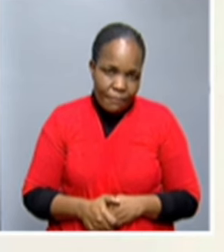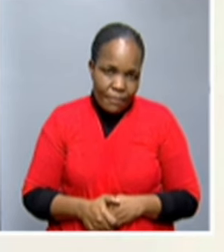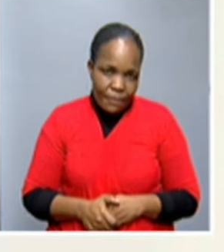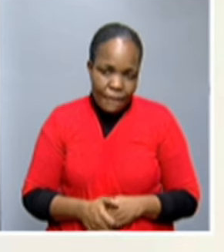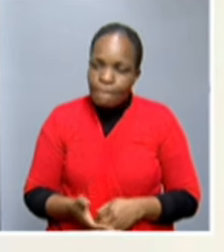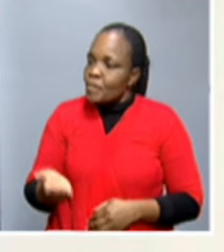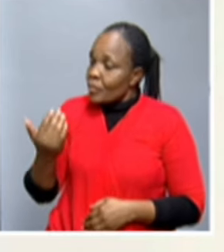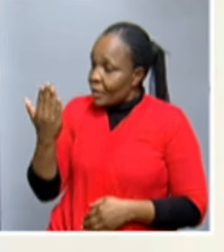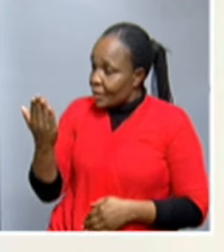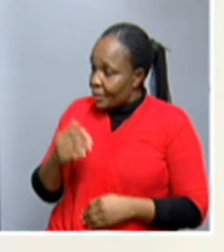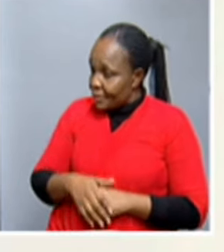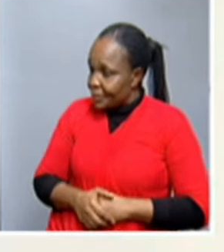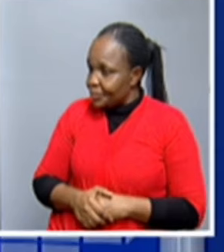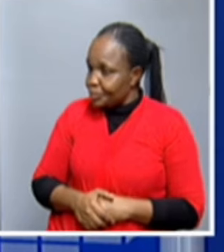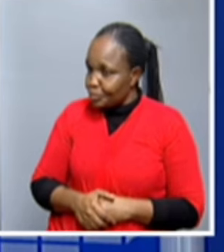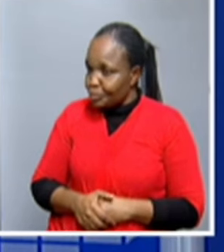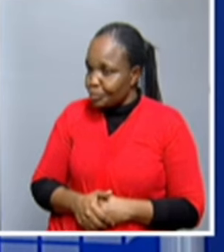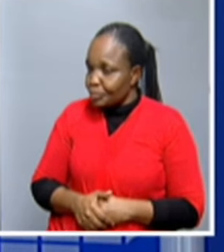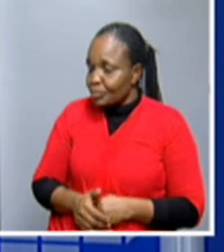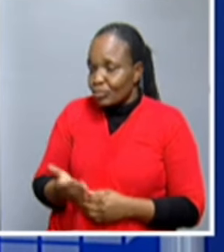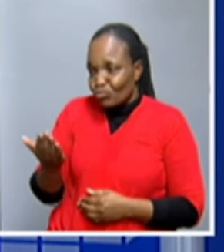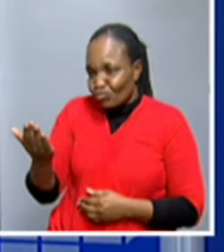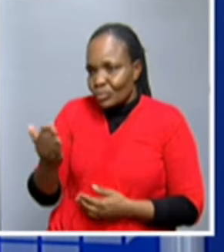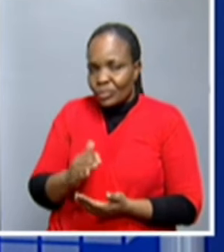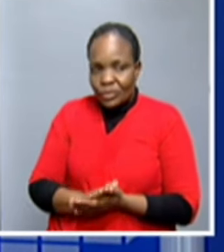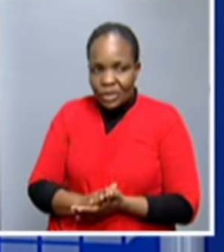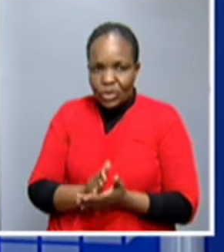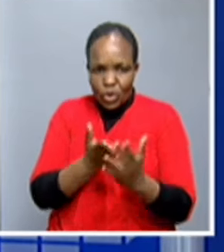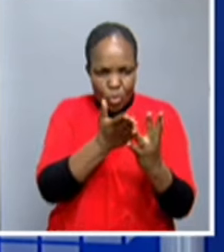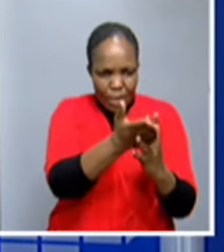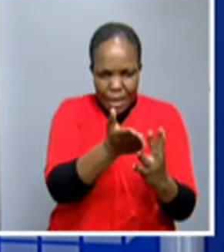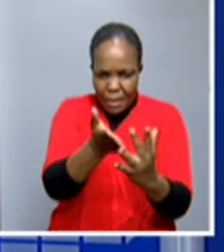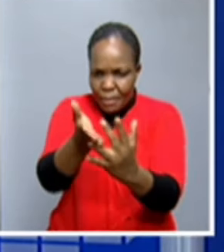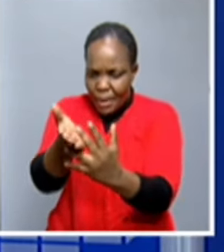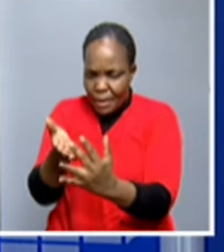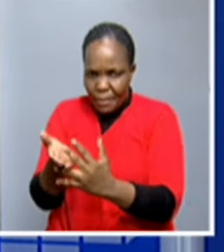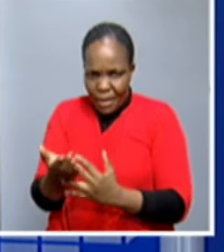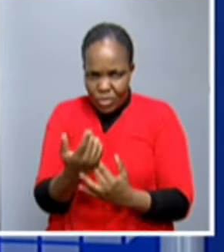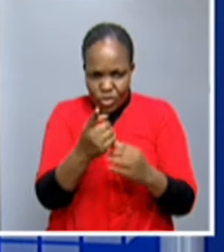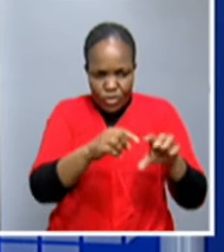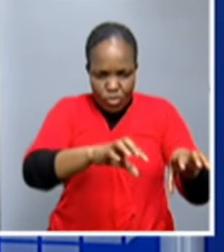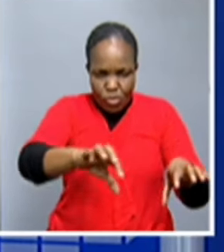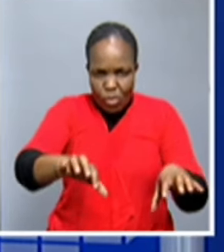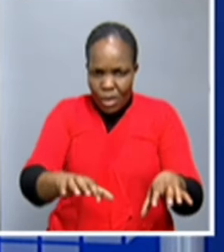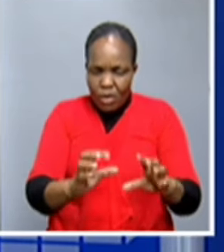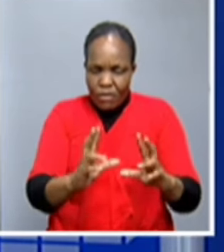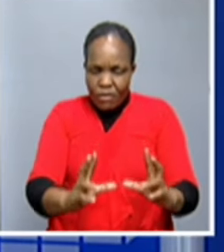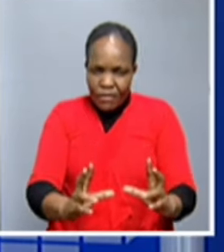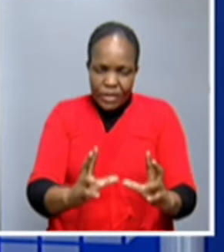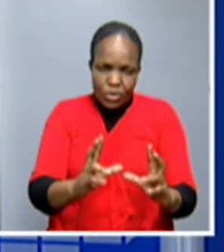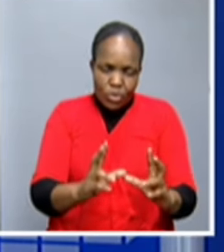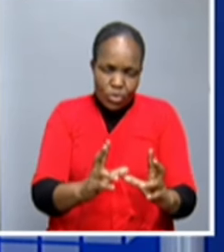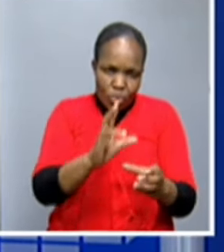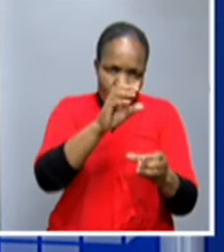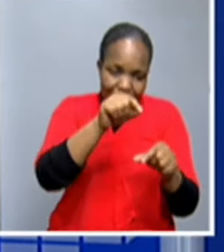Now, Pandilini, at the point where you have been, who are the people in the majority, and have they explained why they're only registering now?